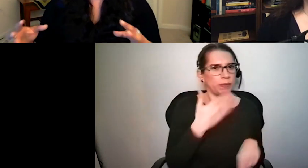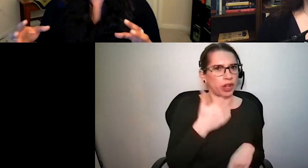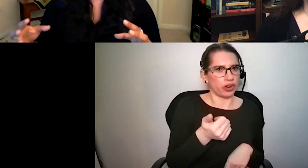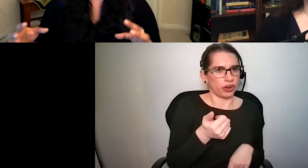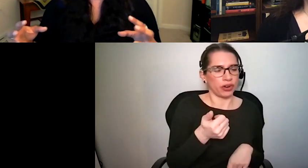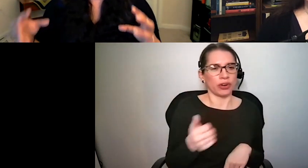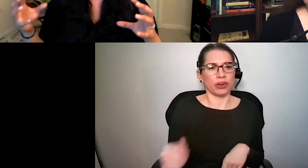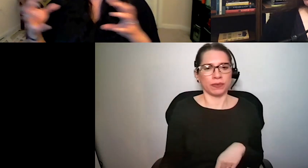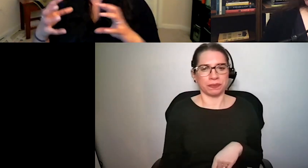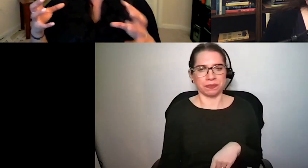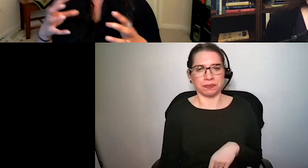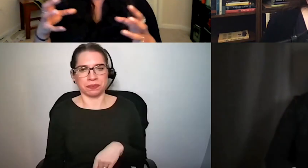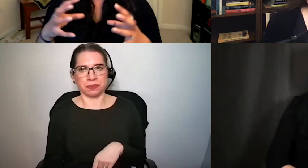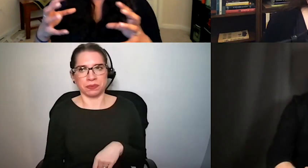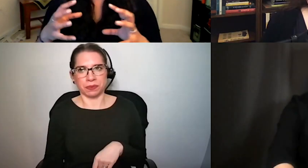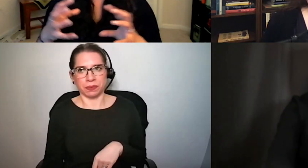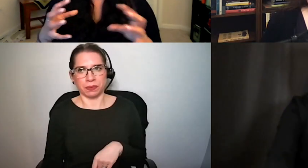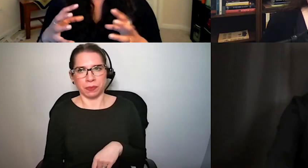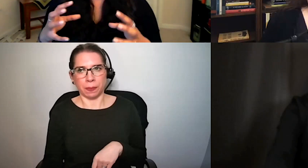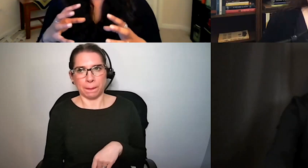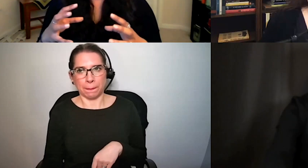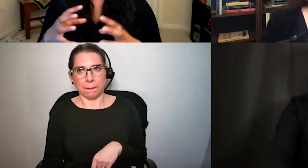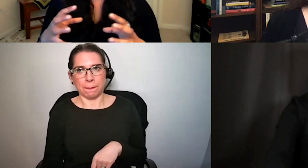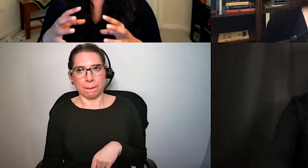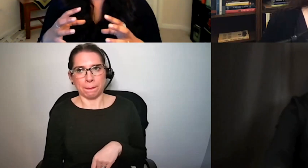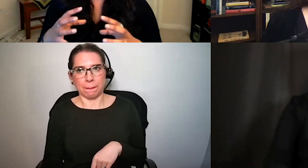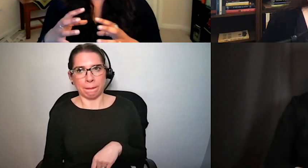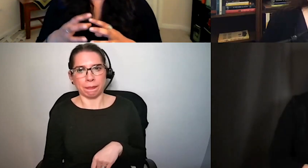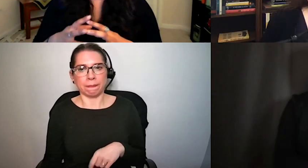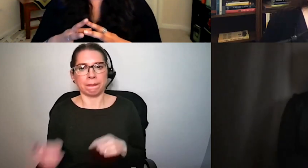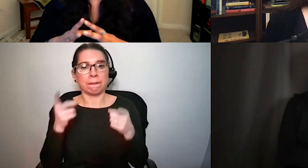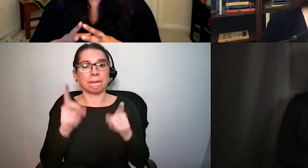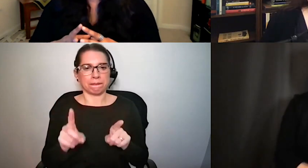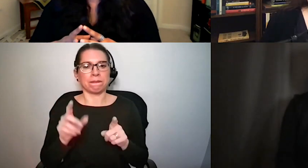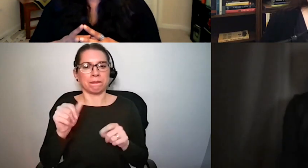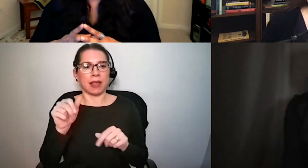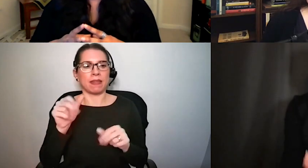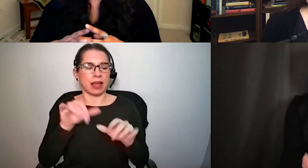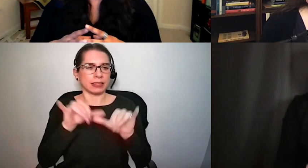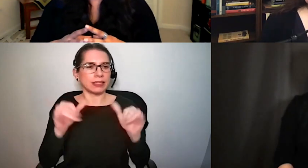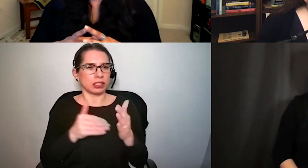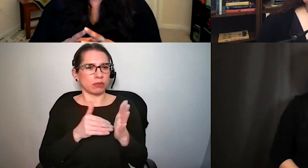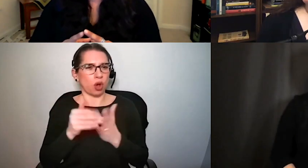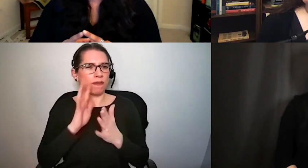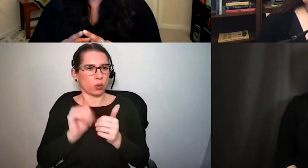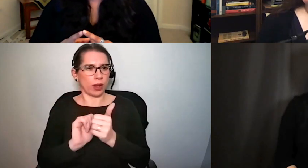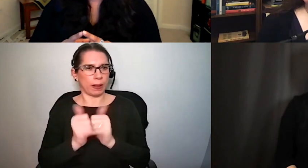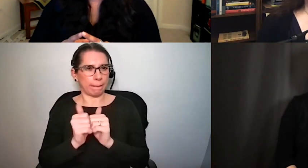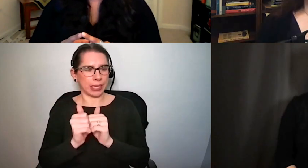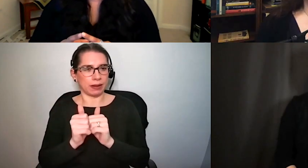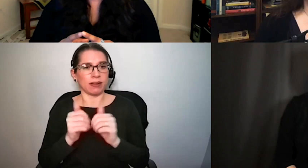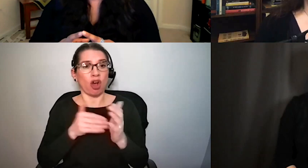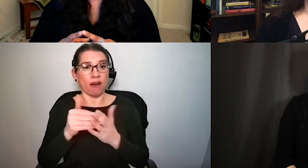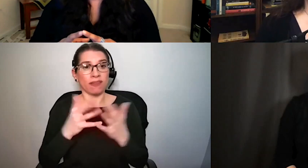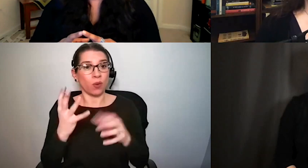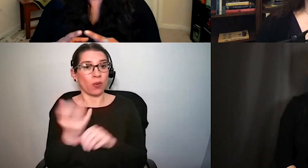auditory and visual systems often compete when it comes to attention and often the auditory system wins